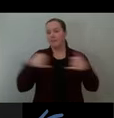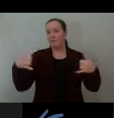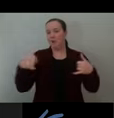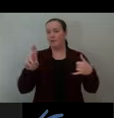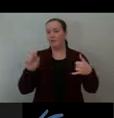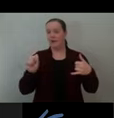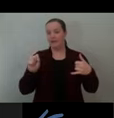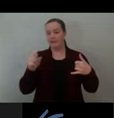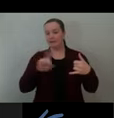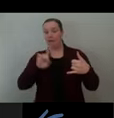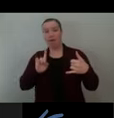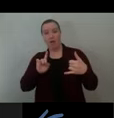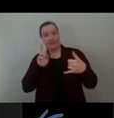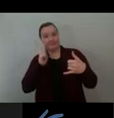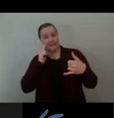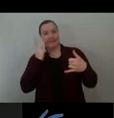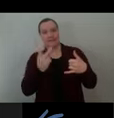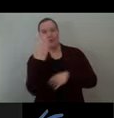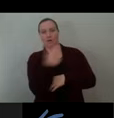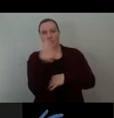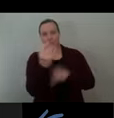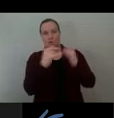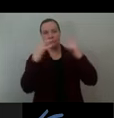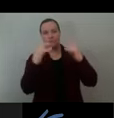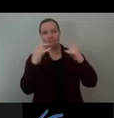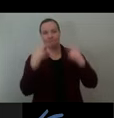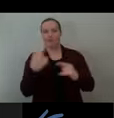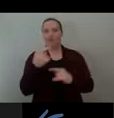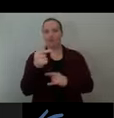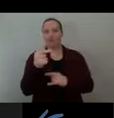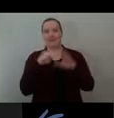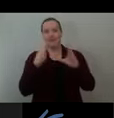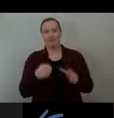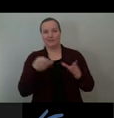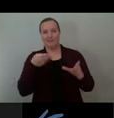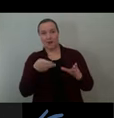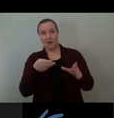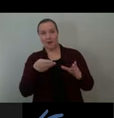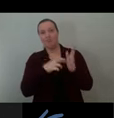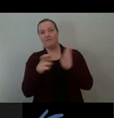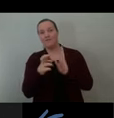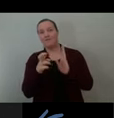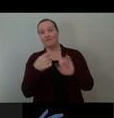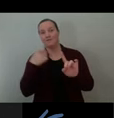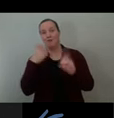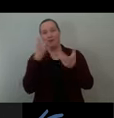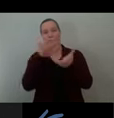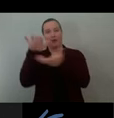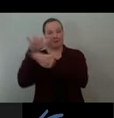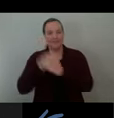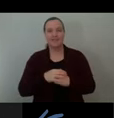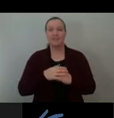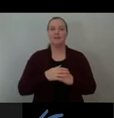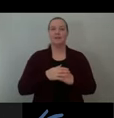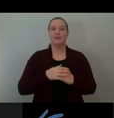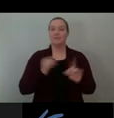of these greenhouses reflected off off a cloud bank. Next. So this is part of